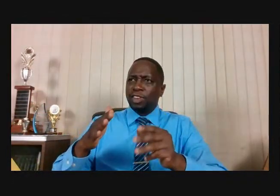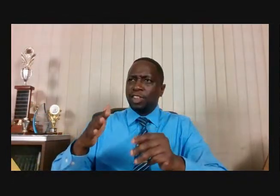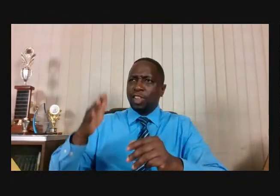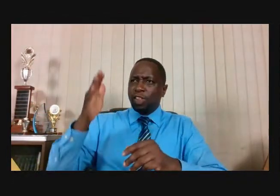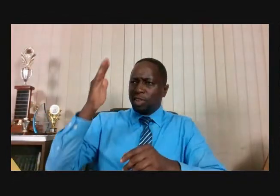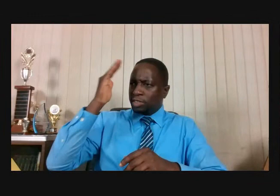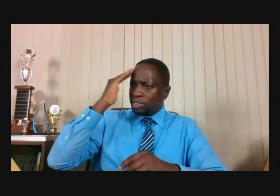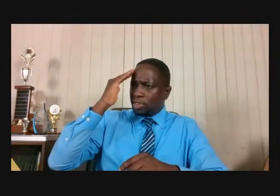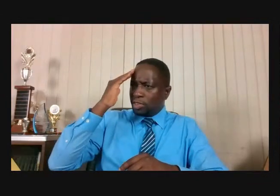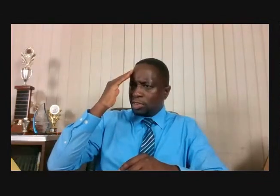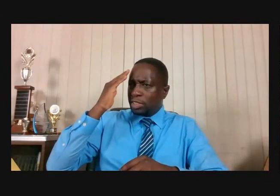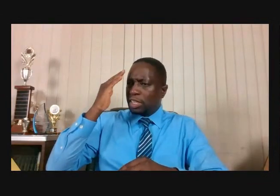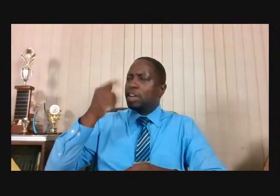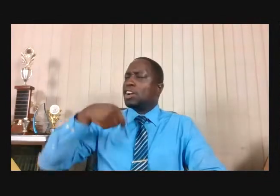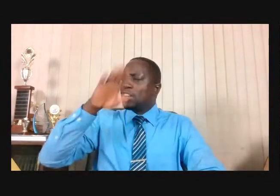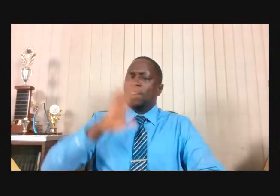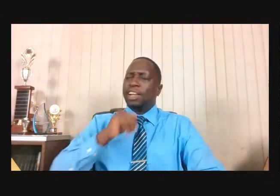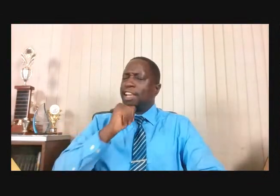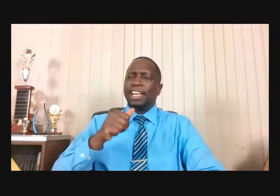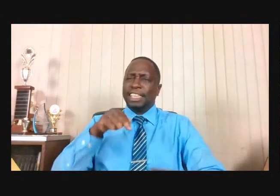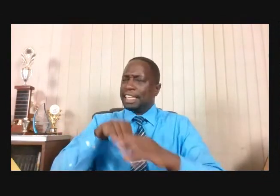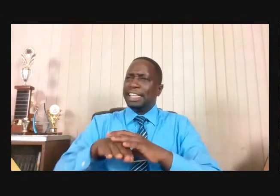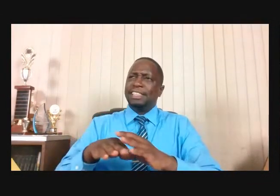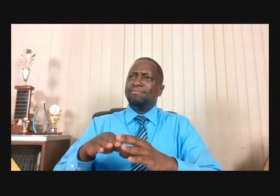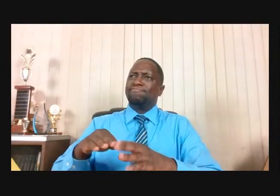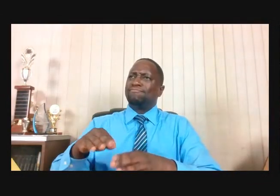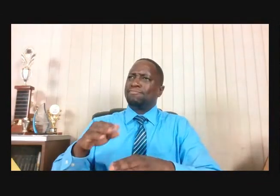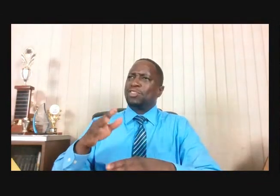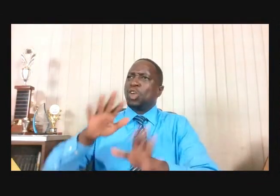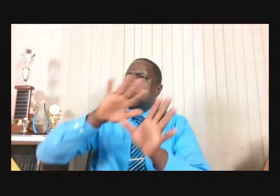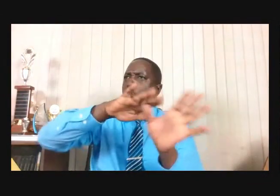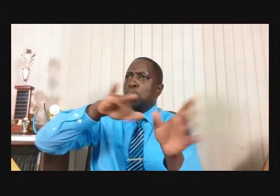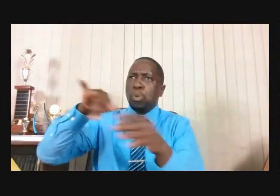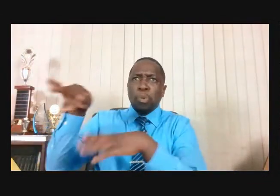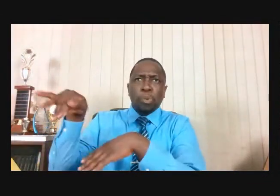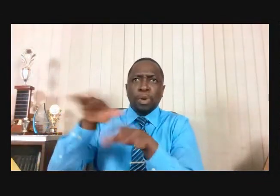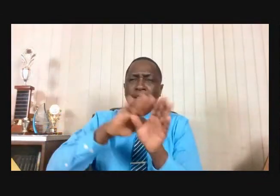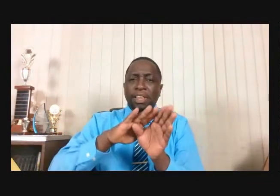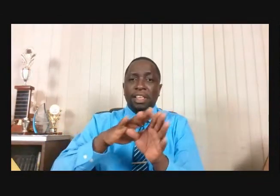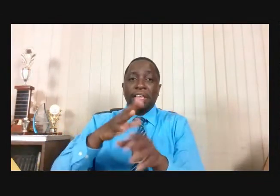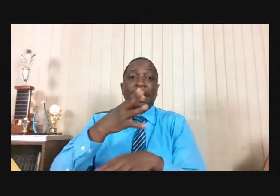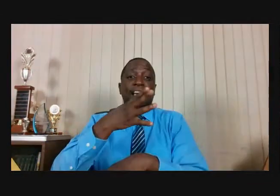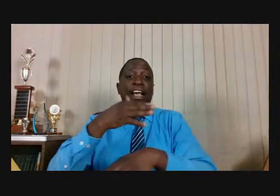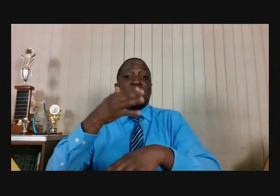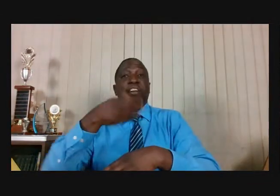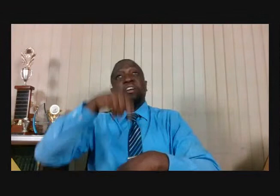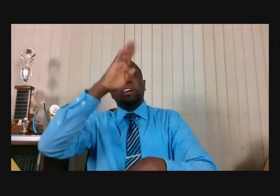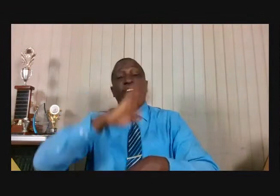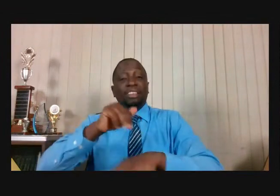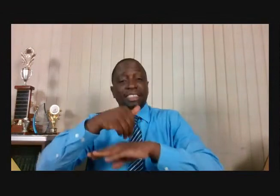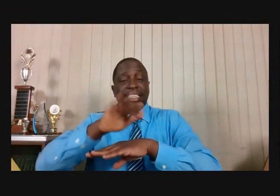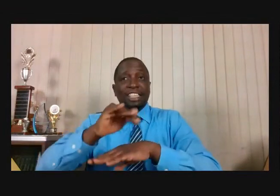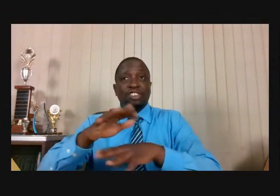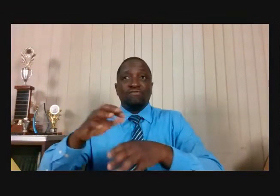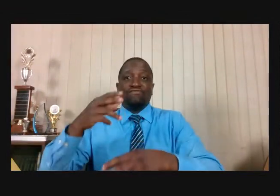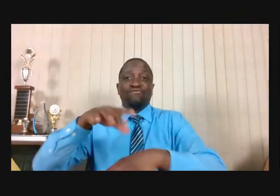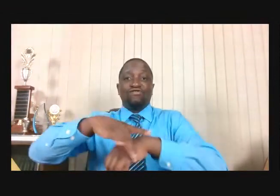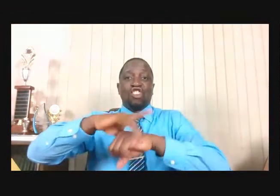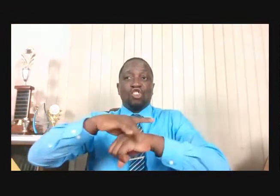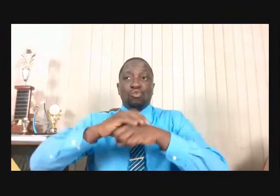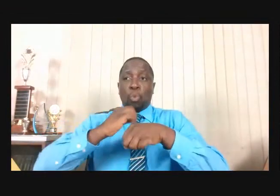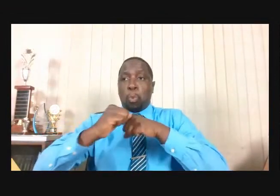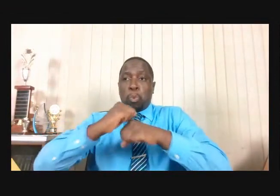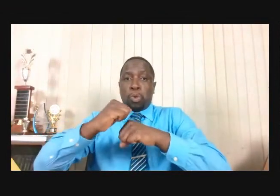Then God sent an earthquake and yet God was not in the earthquake and he